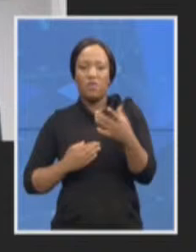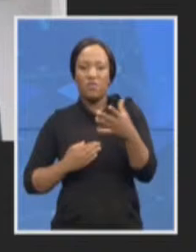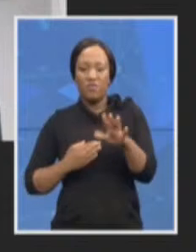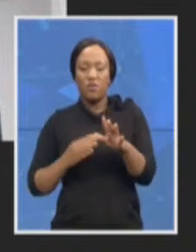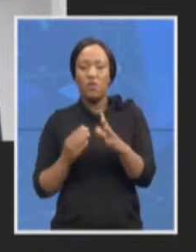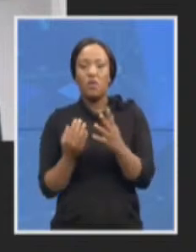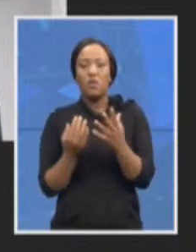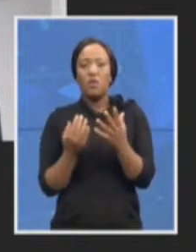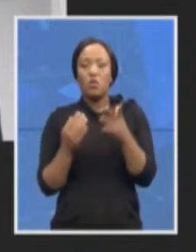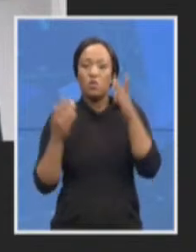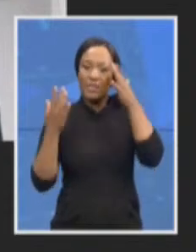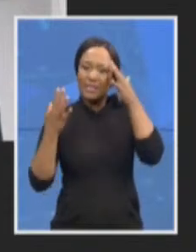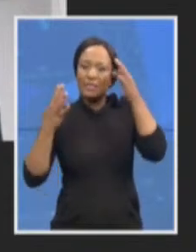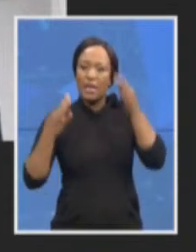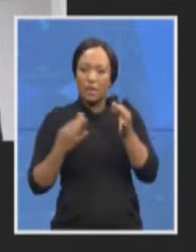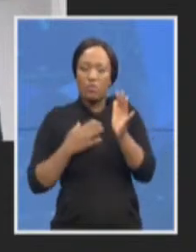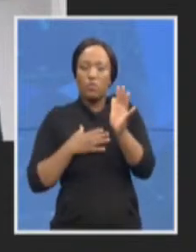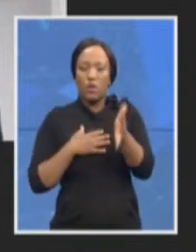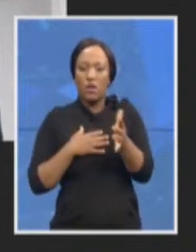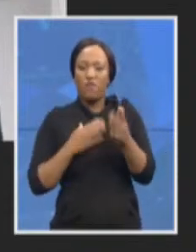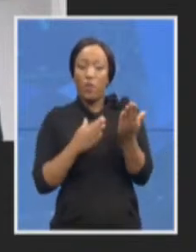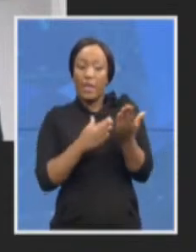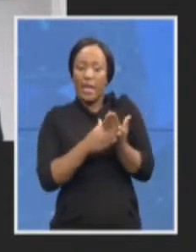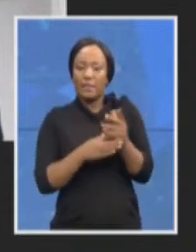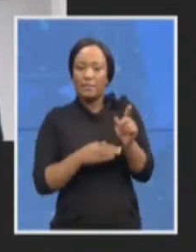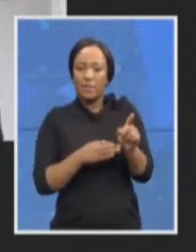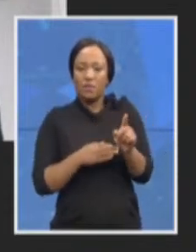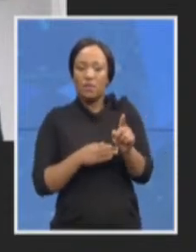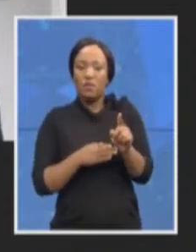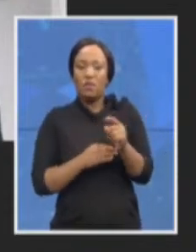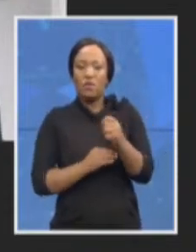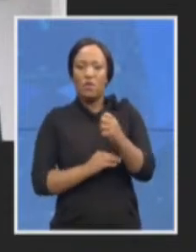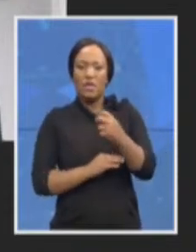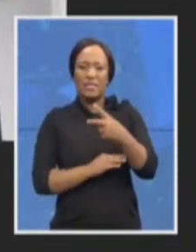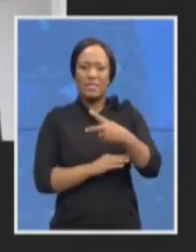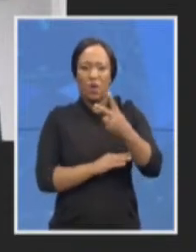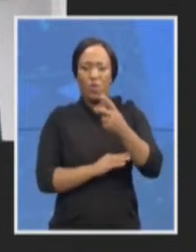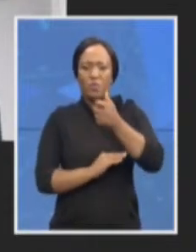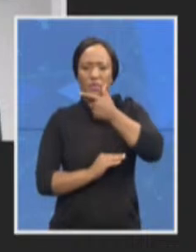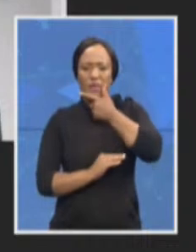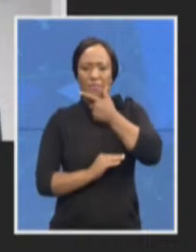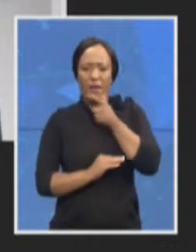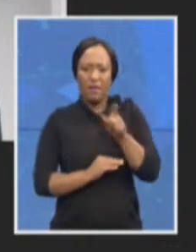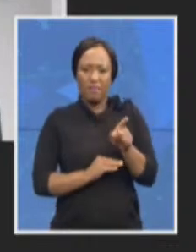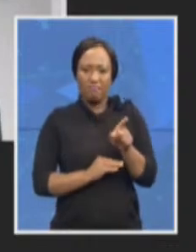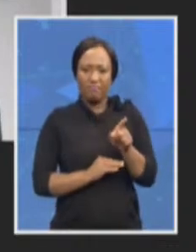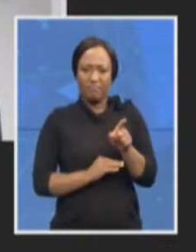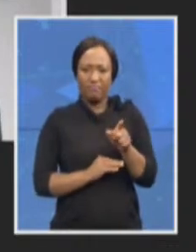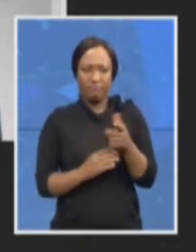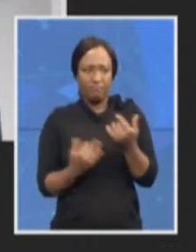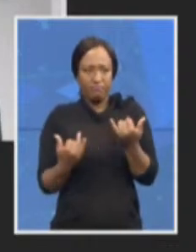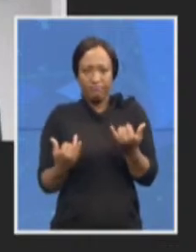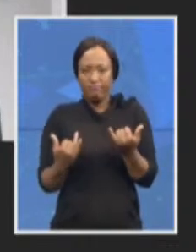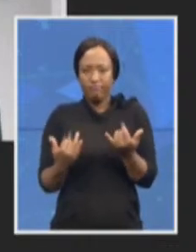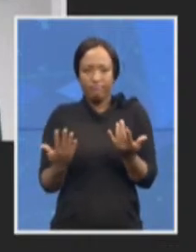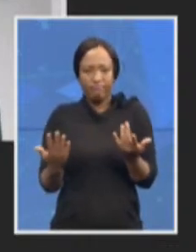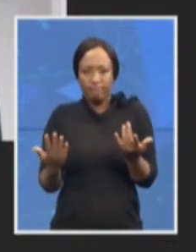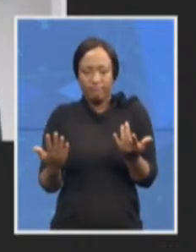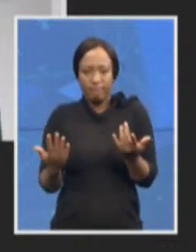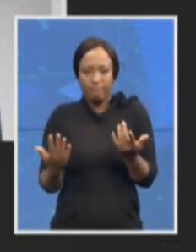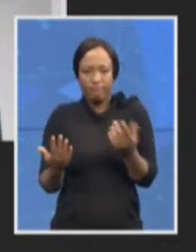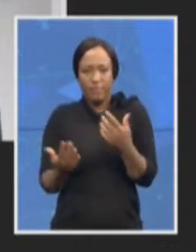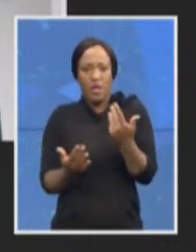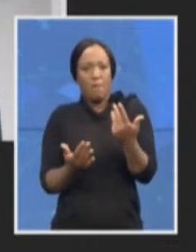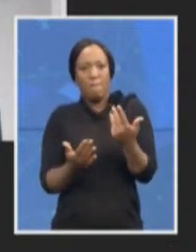case on the 2nd of December and it appears that you missed that deadline given